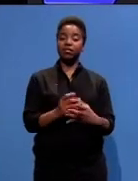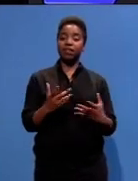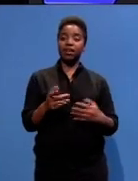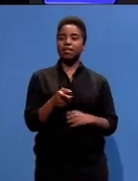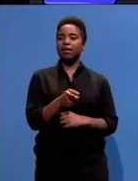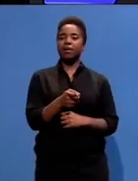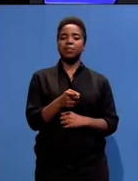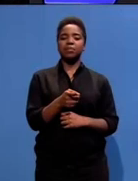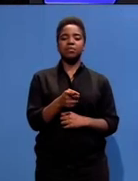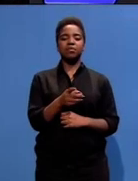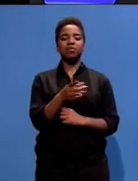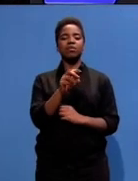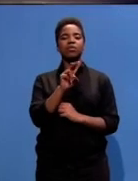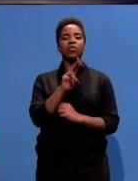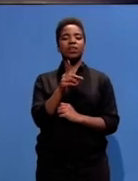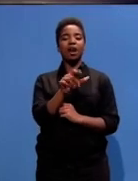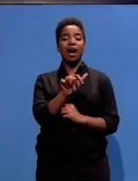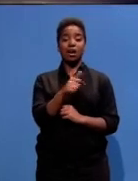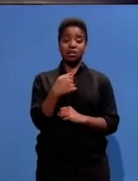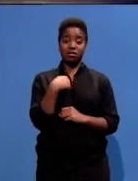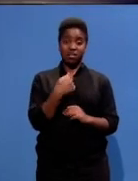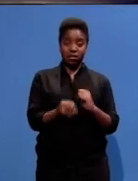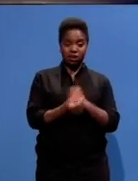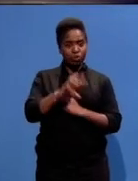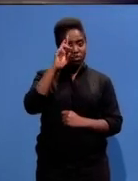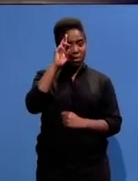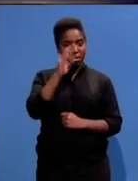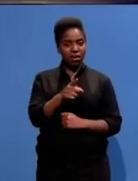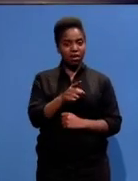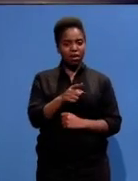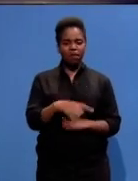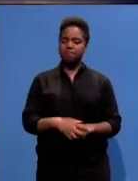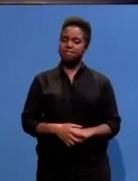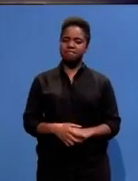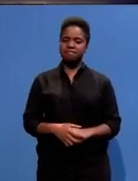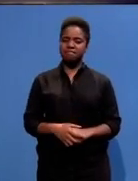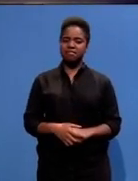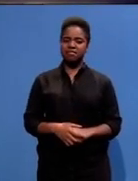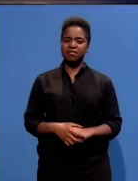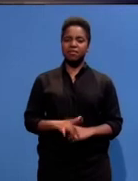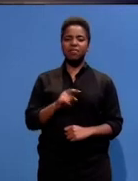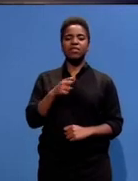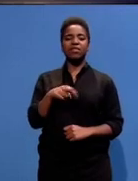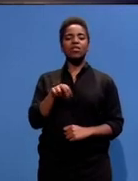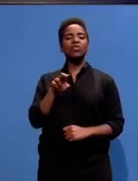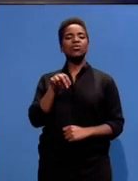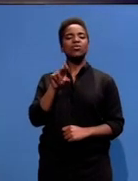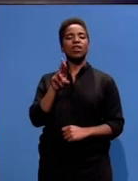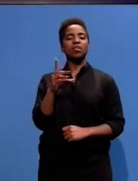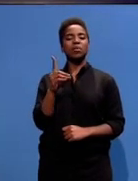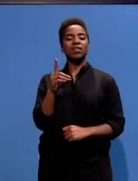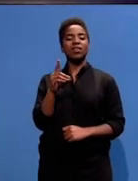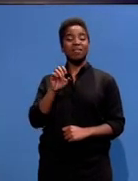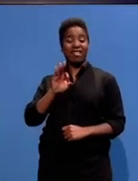to heel very quickly once the ANC had reasserted itself. Is that not right? Do you remember? No, I don't think the United Democratic Front was brought to heel. But let me